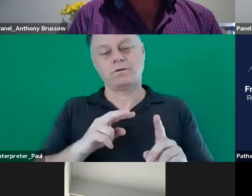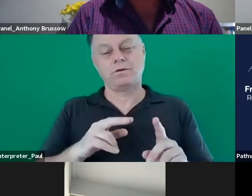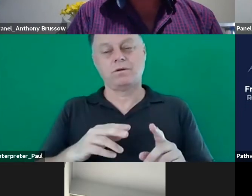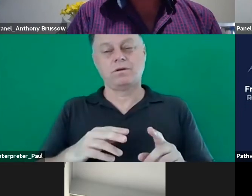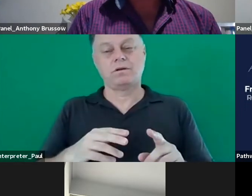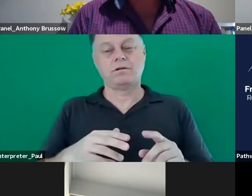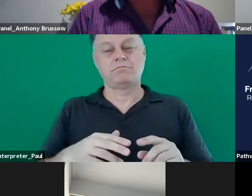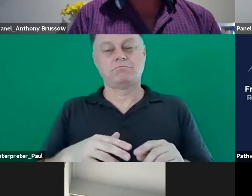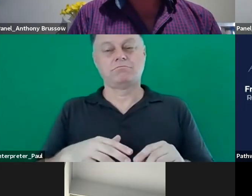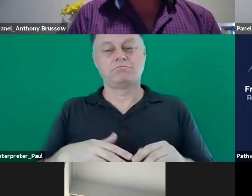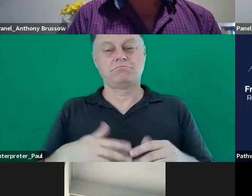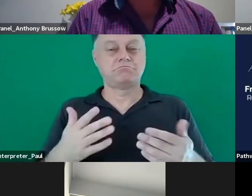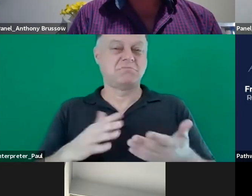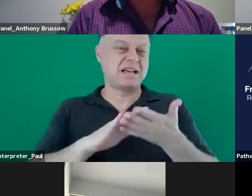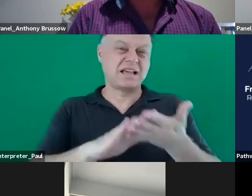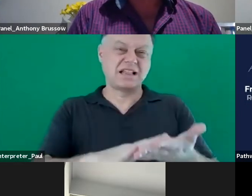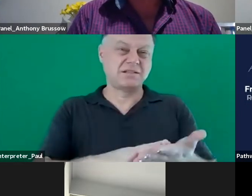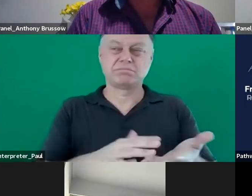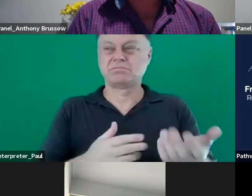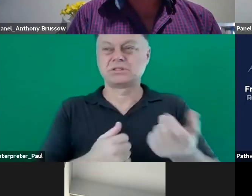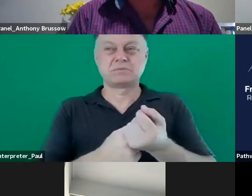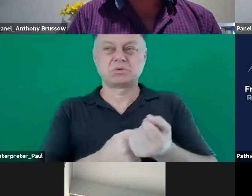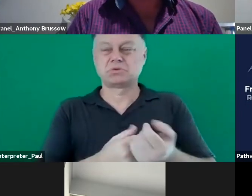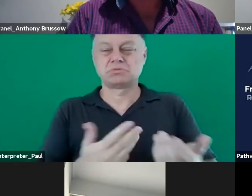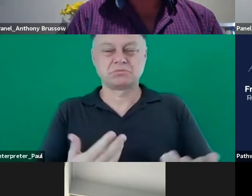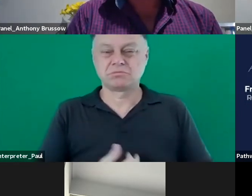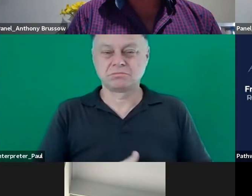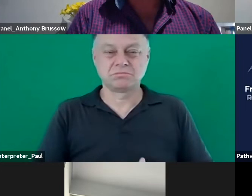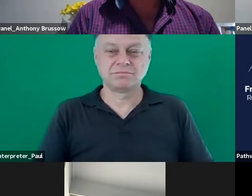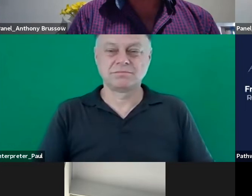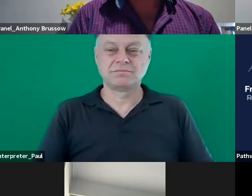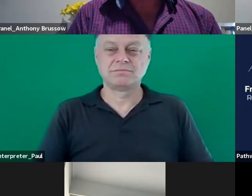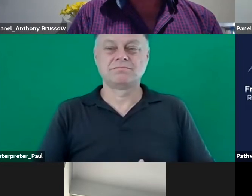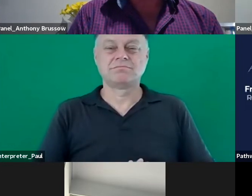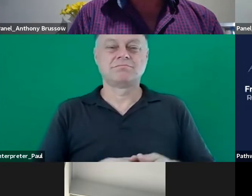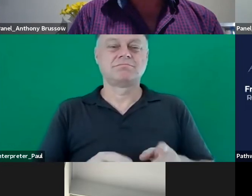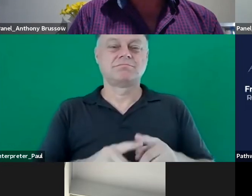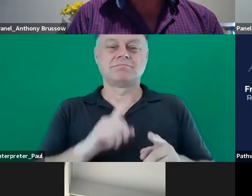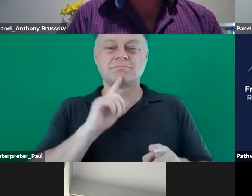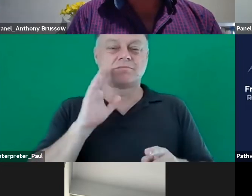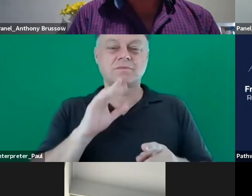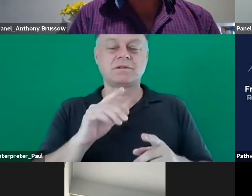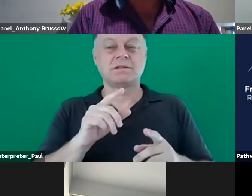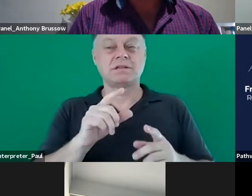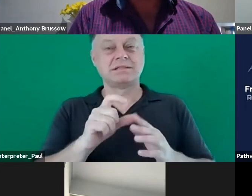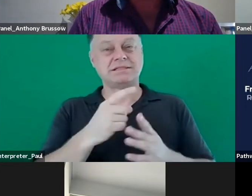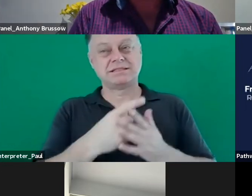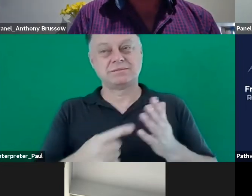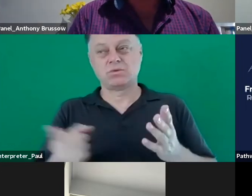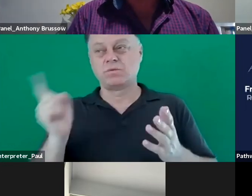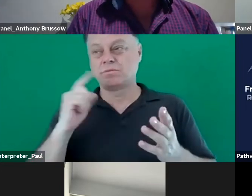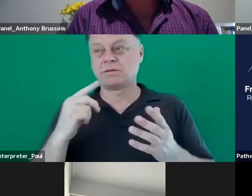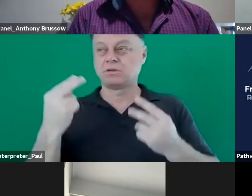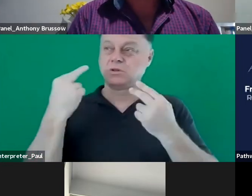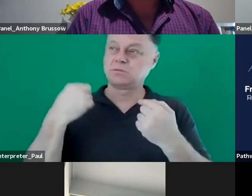support and that because you know like as i said when you disability everybody looks at